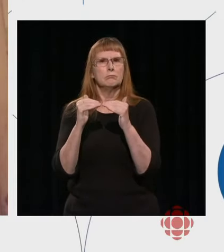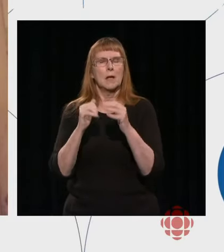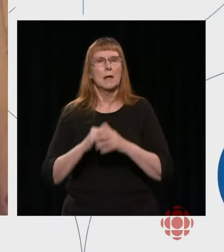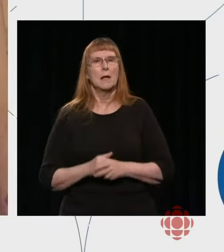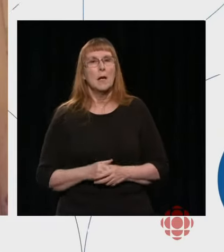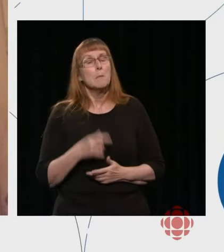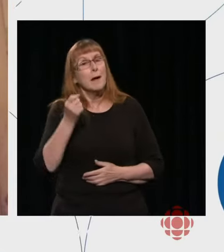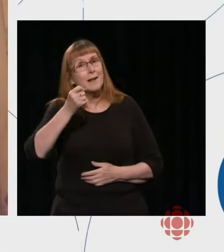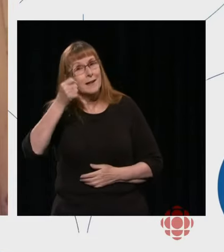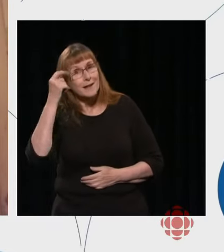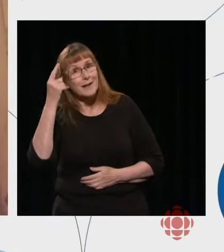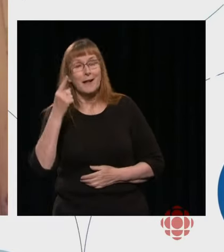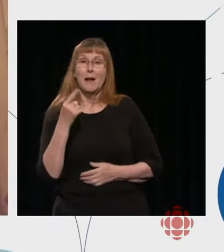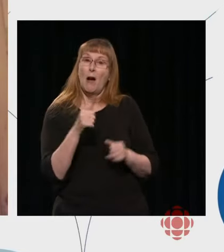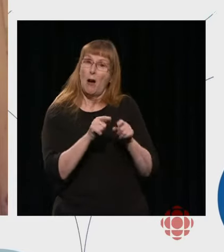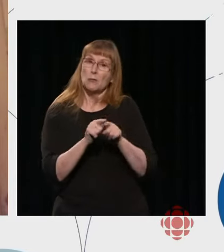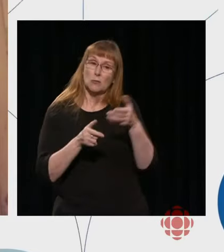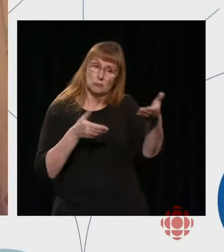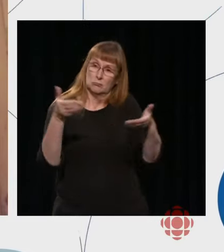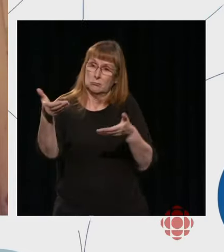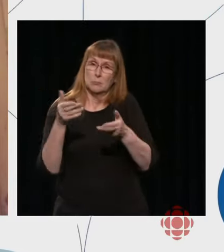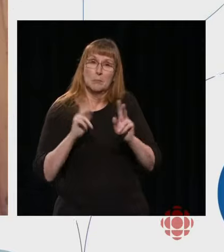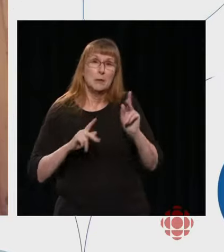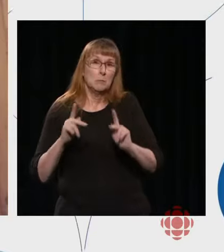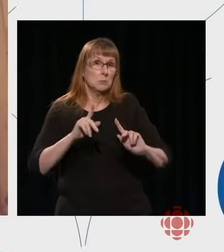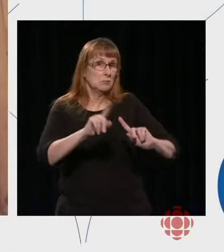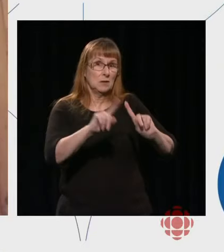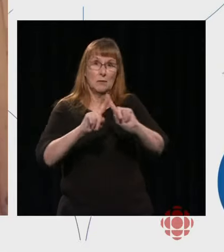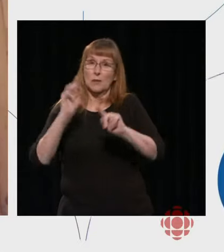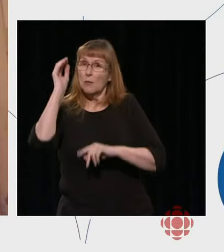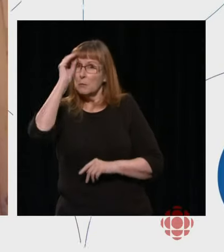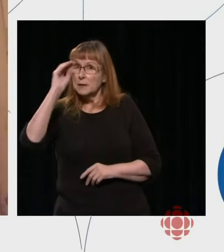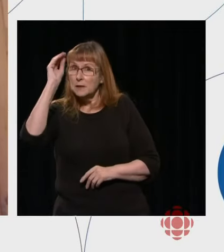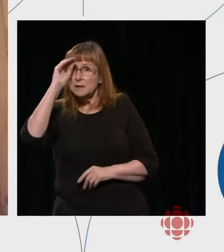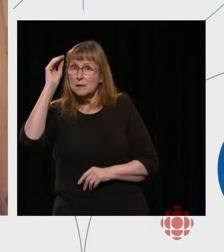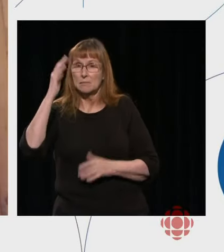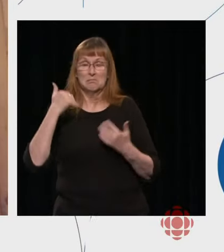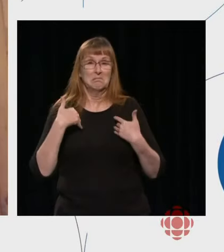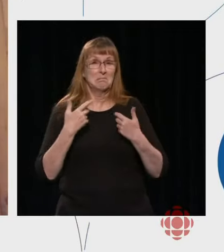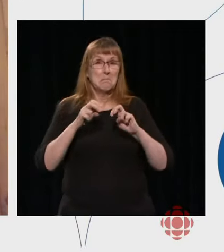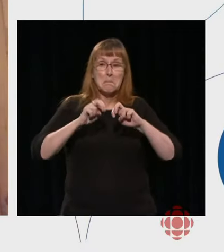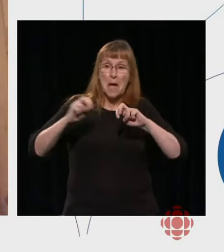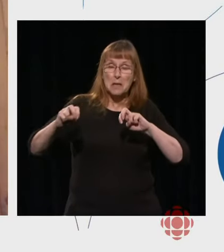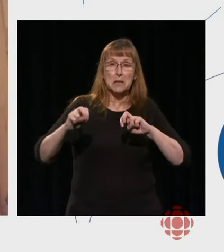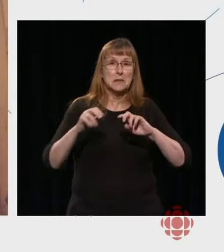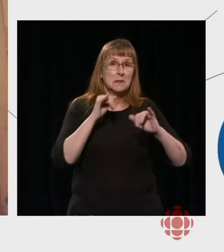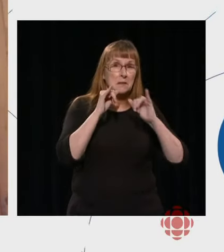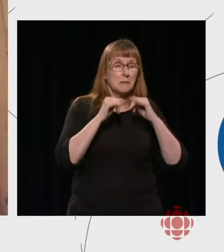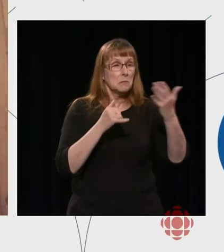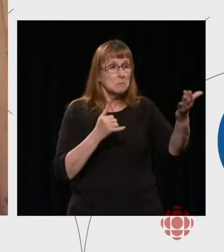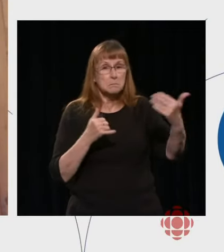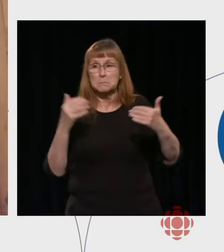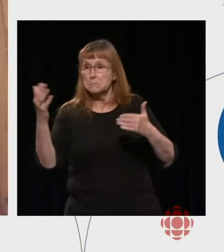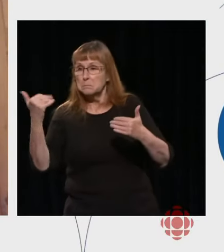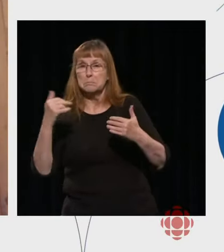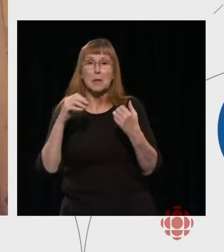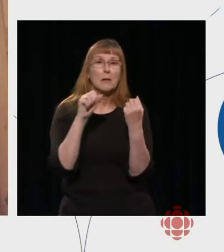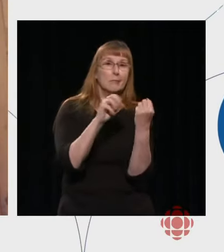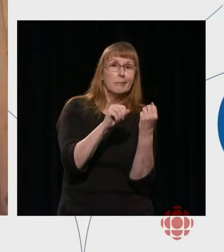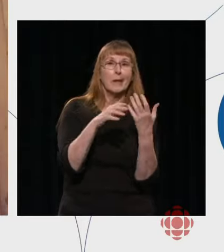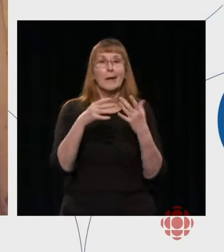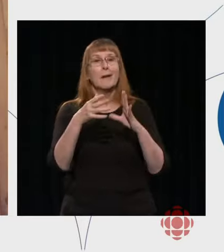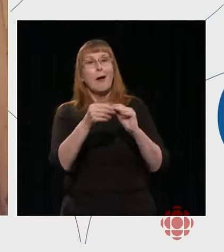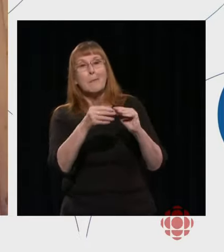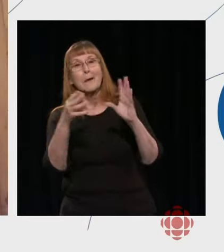opinions and ideas in that show, we bring in many, many, many panelists from various sectors and industries